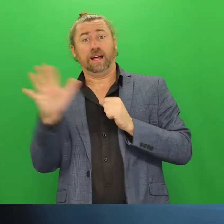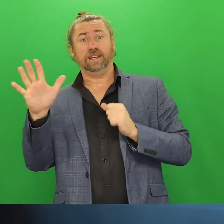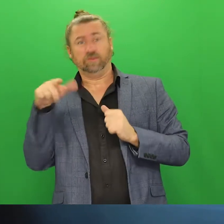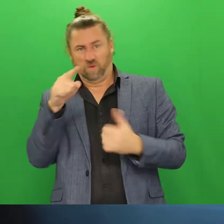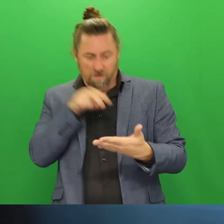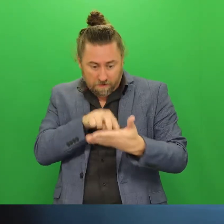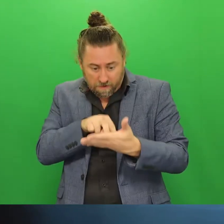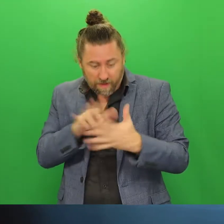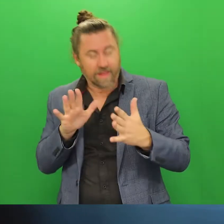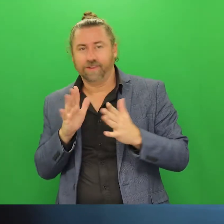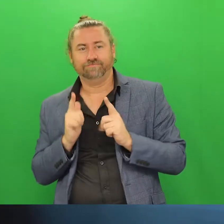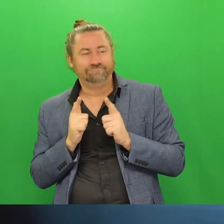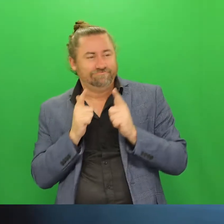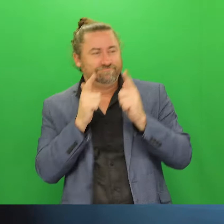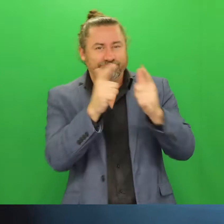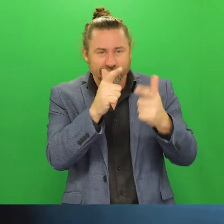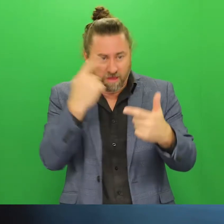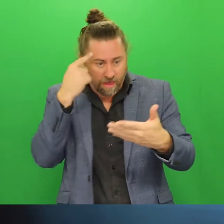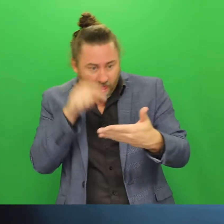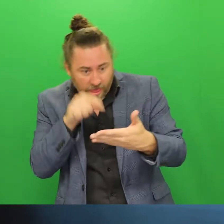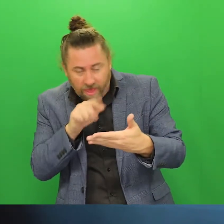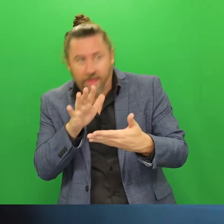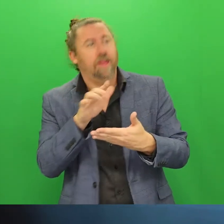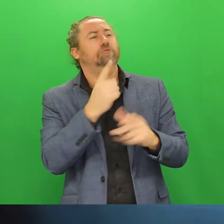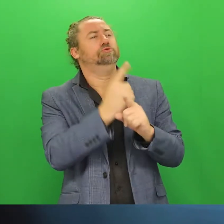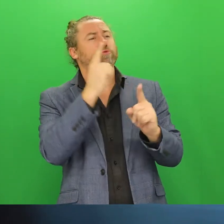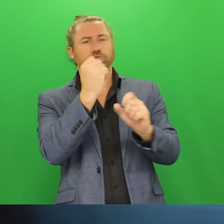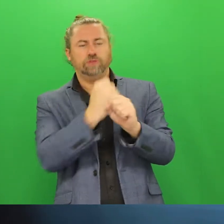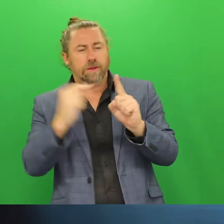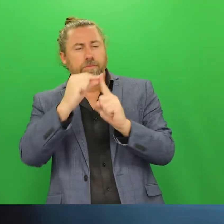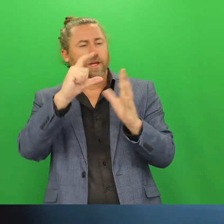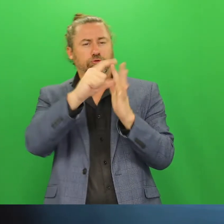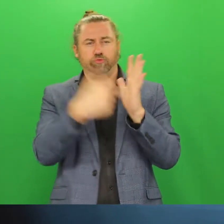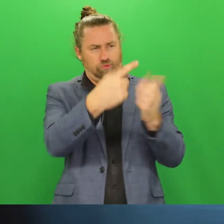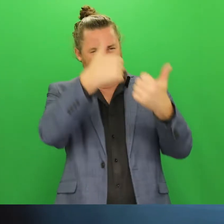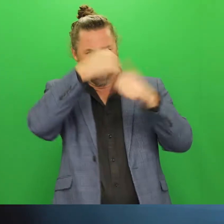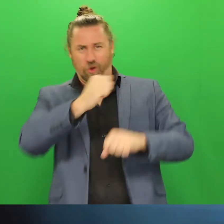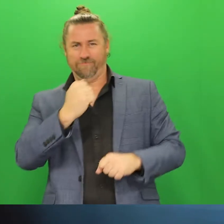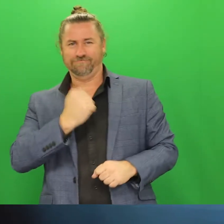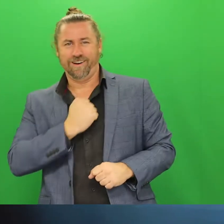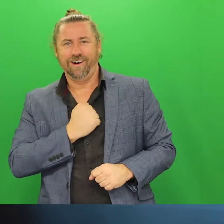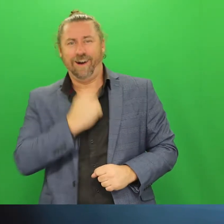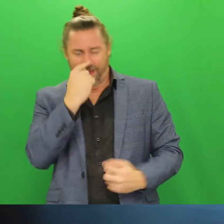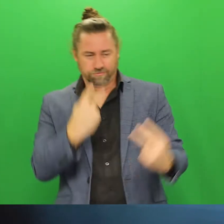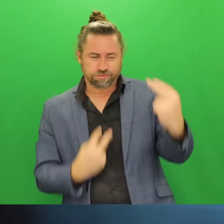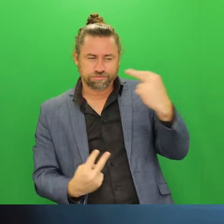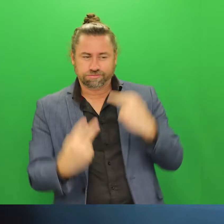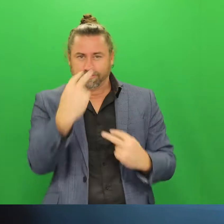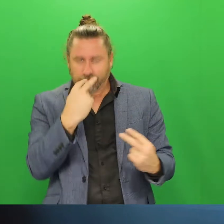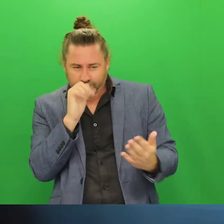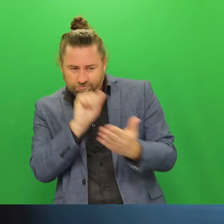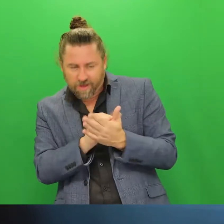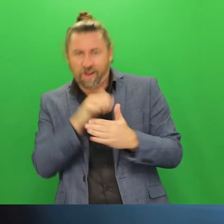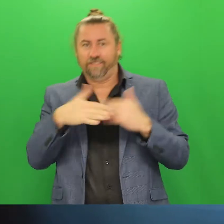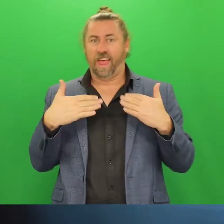do is talk to your primary care provider, your GP, your nurse, your Aboriginal health practitioner and discuss the option of